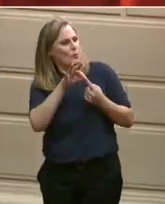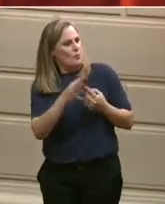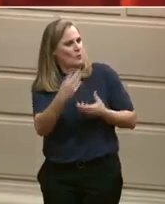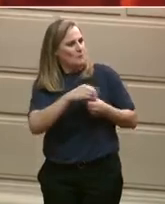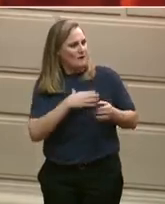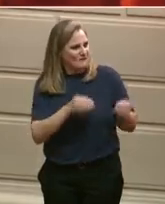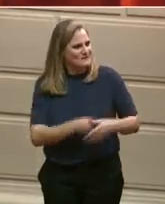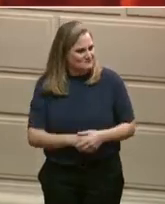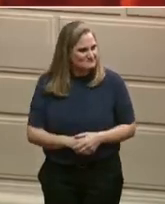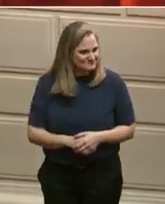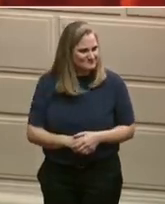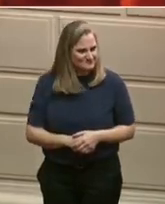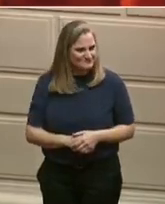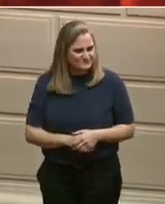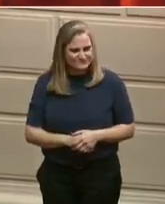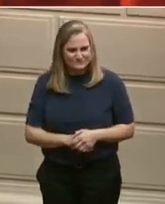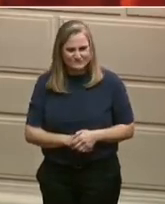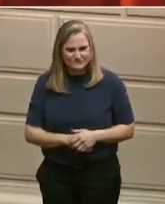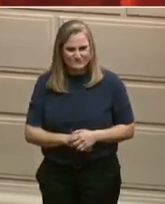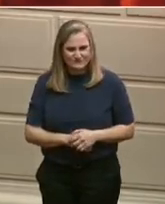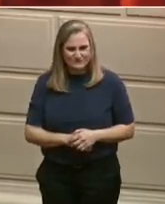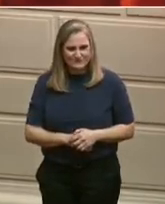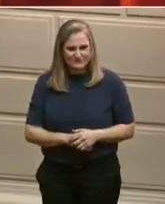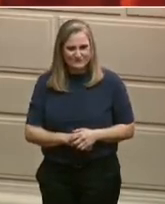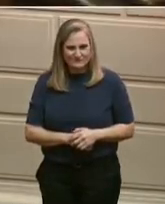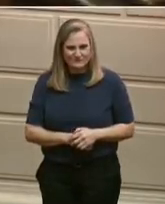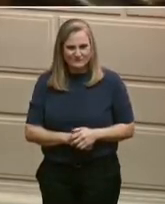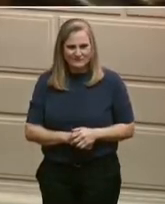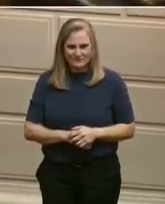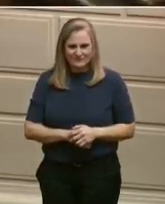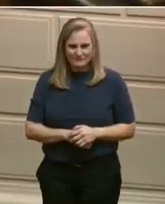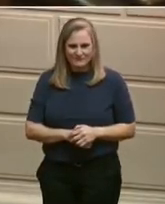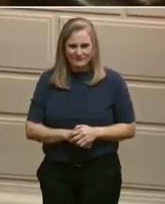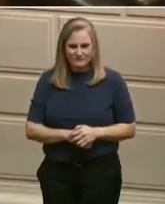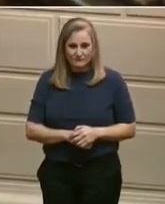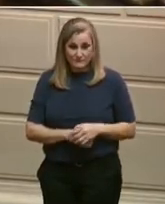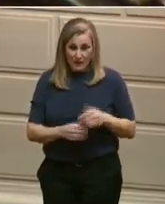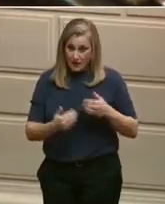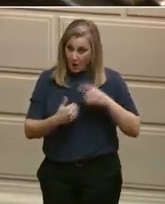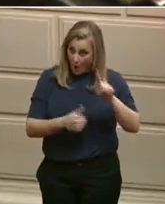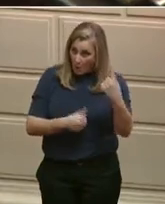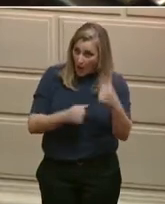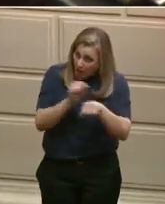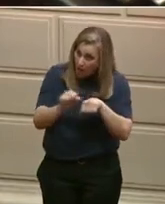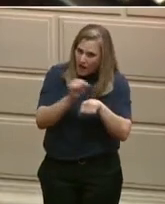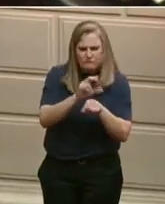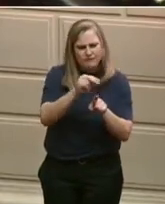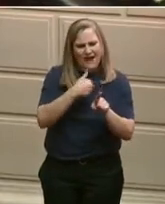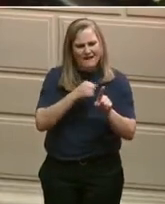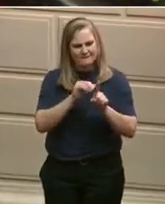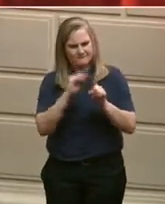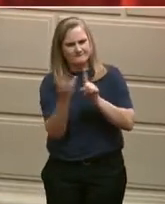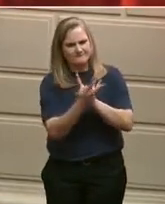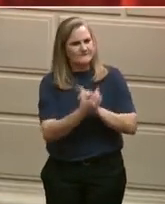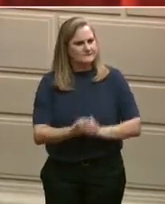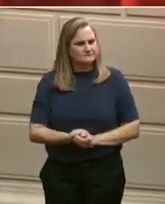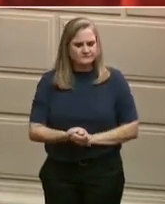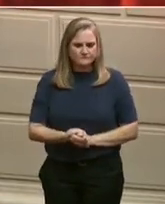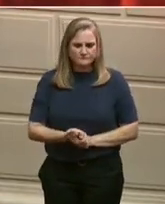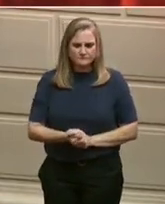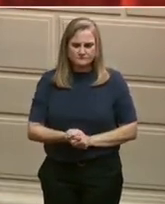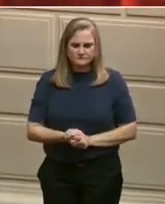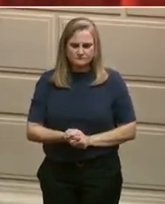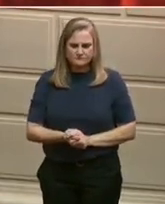And they're not alone. They're not alone in this effort. Last year, under the leadership of Bob Walsh, a